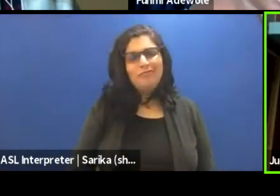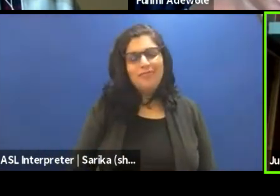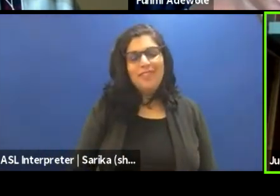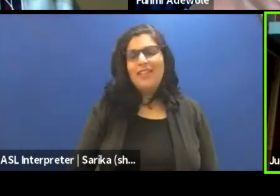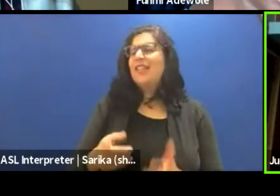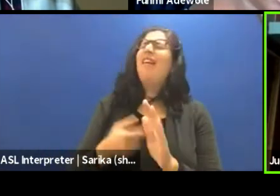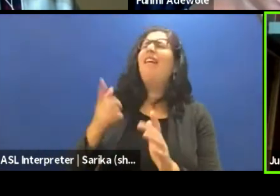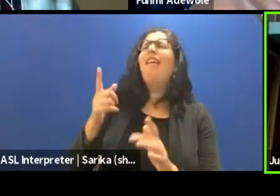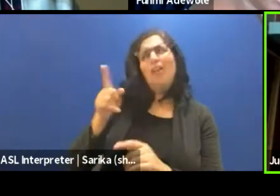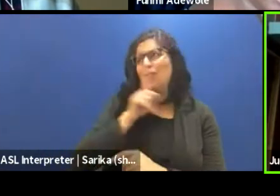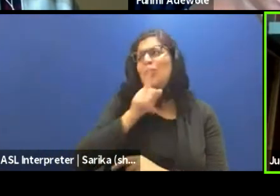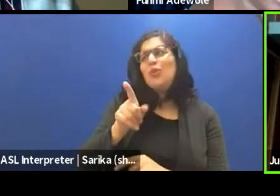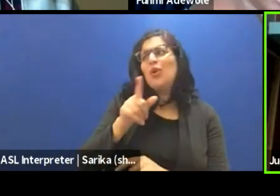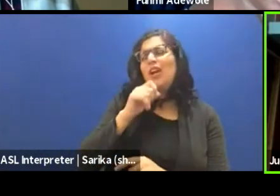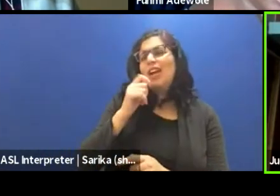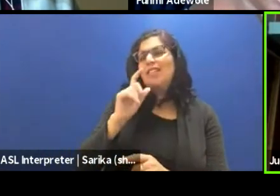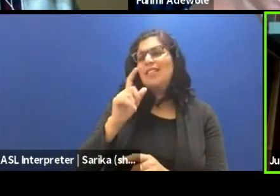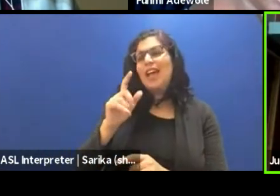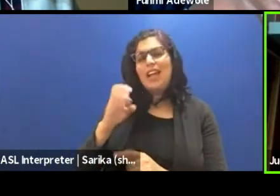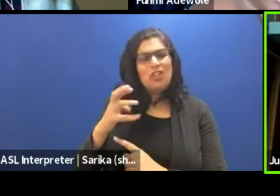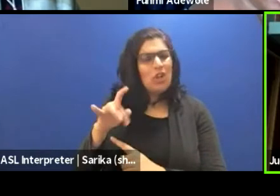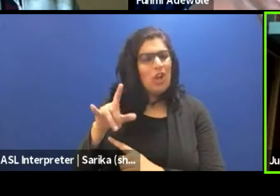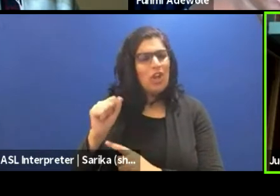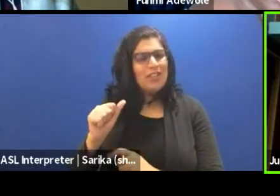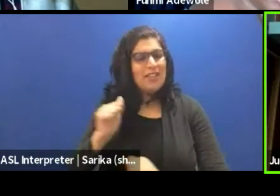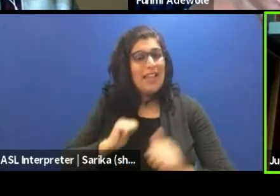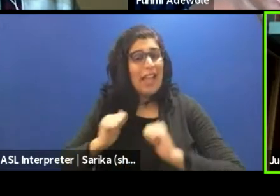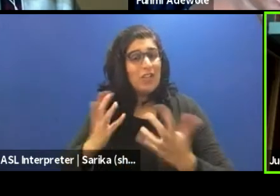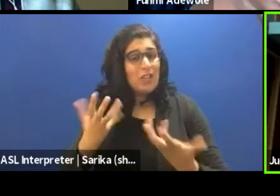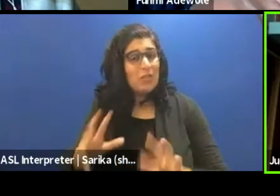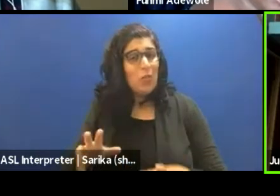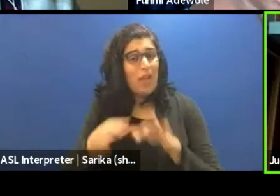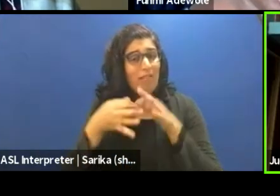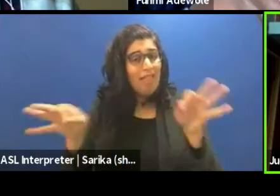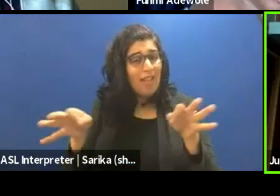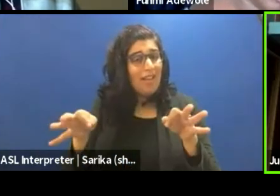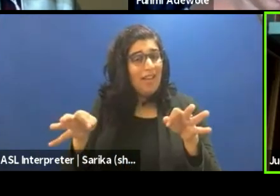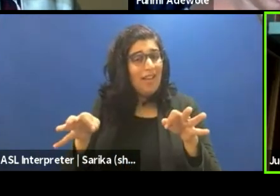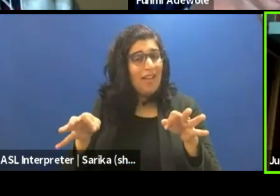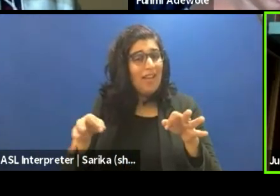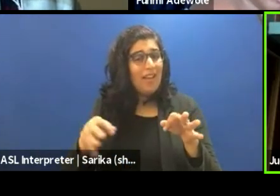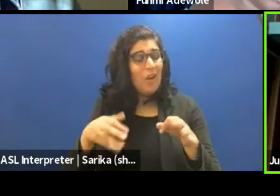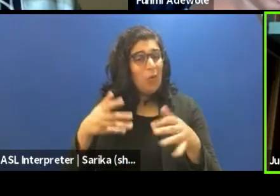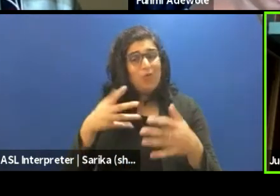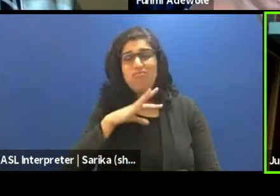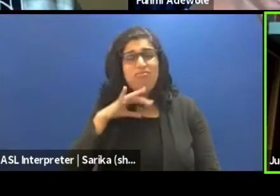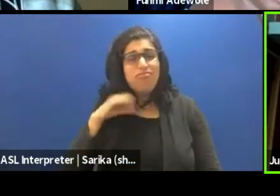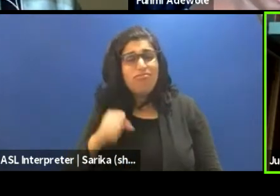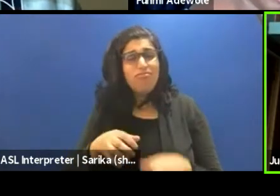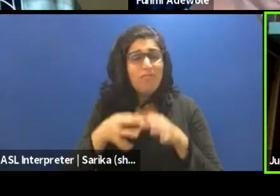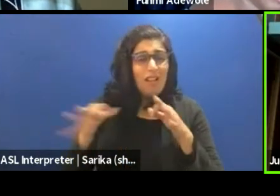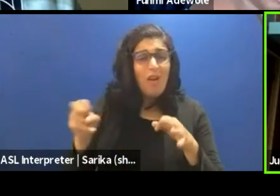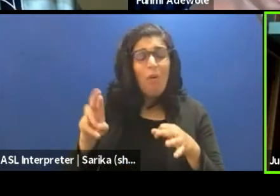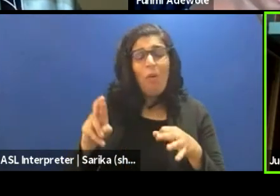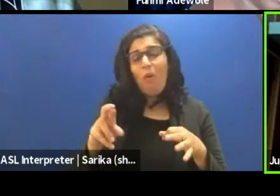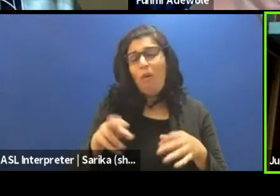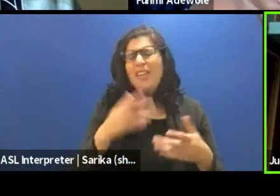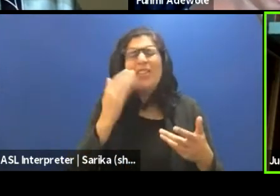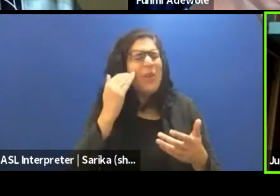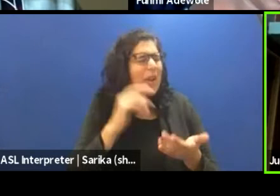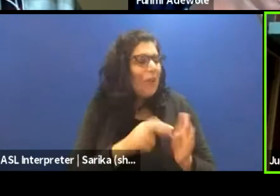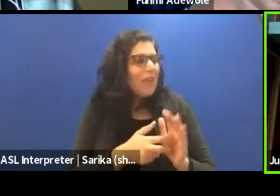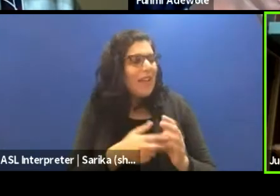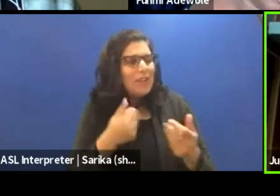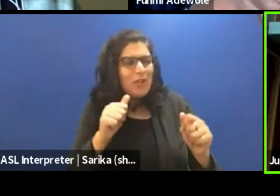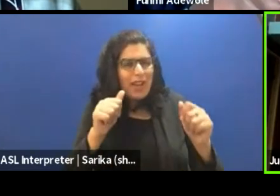say, are you sure it is not Charles? The actor who doesn't want lines talking, who is tired of lines or is it, you know what I mean? I